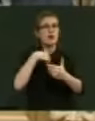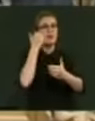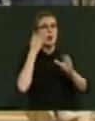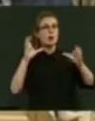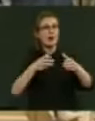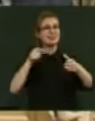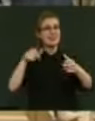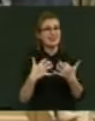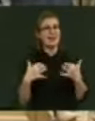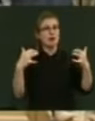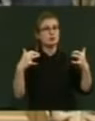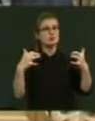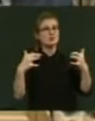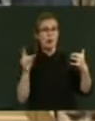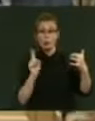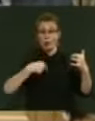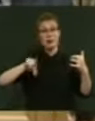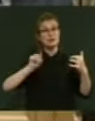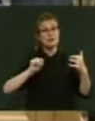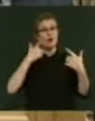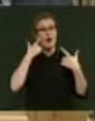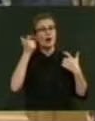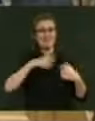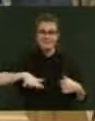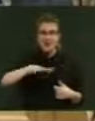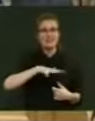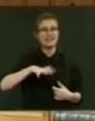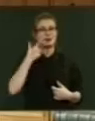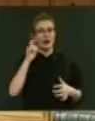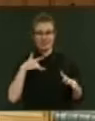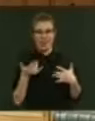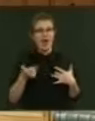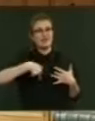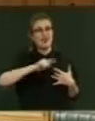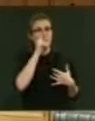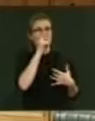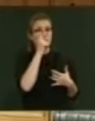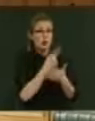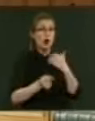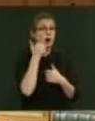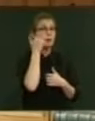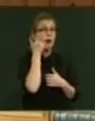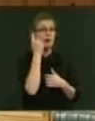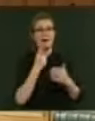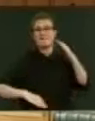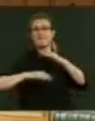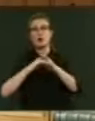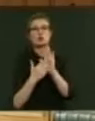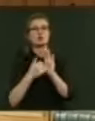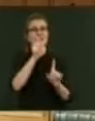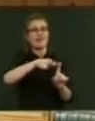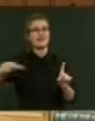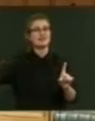That's what we do. We look after the families. We look after the lives of our people, not just Māori, but all of this country, Mr Speaker.